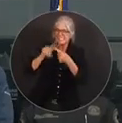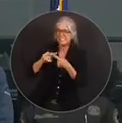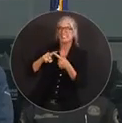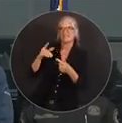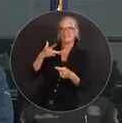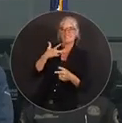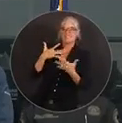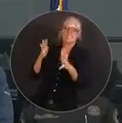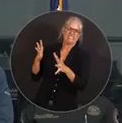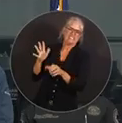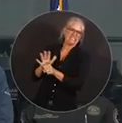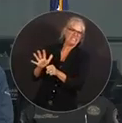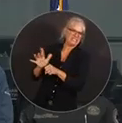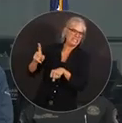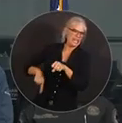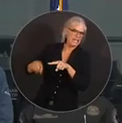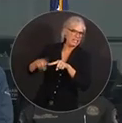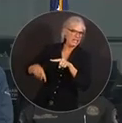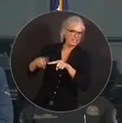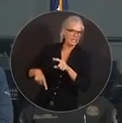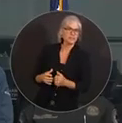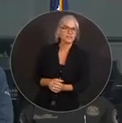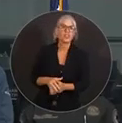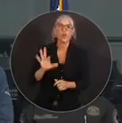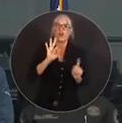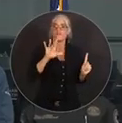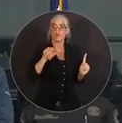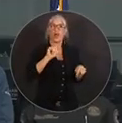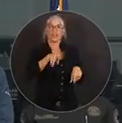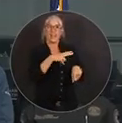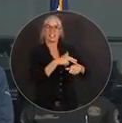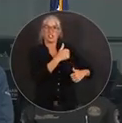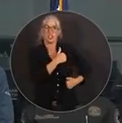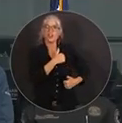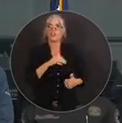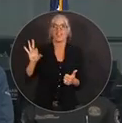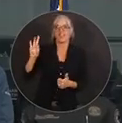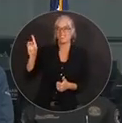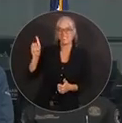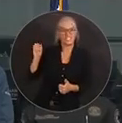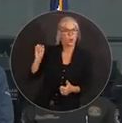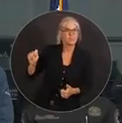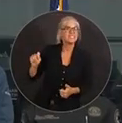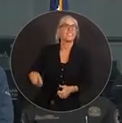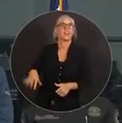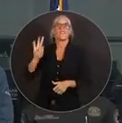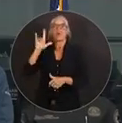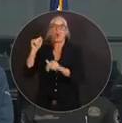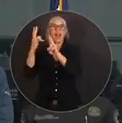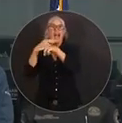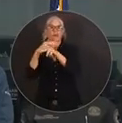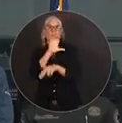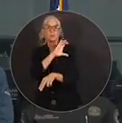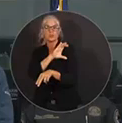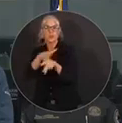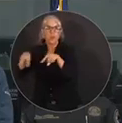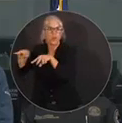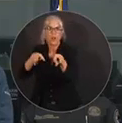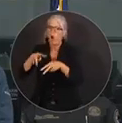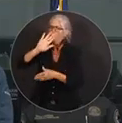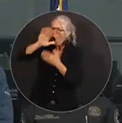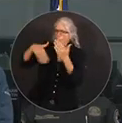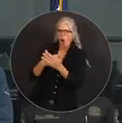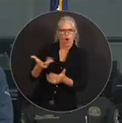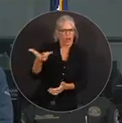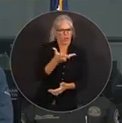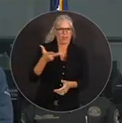The Florida National Guard, Florida State Guard, additional FDOT personnel, and Florida Highway Patrol are all involved, not only